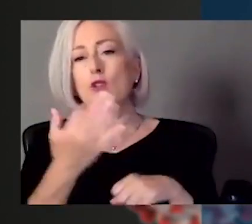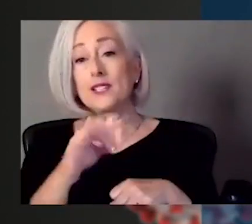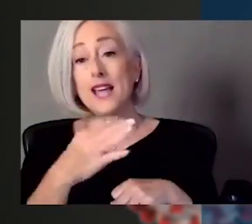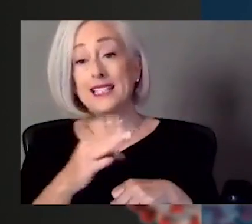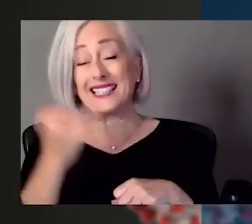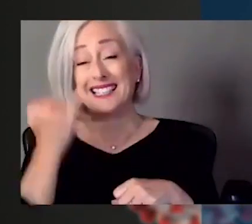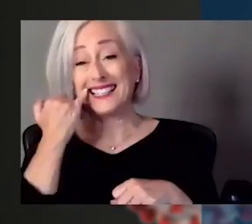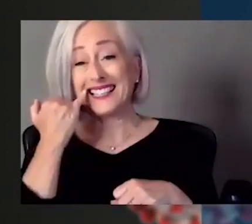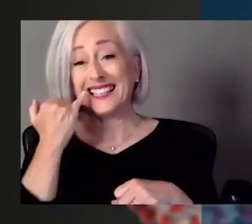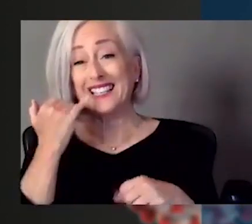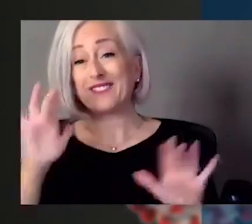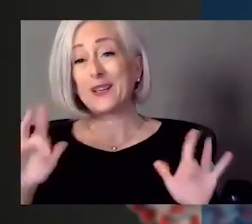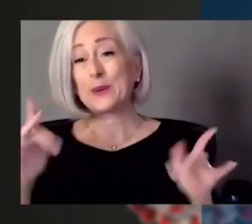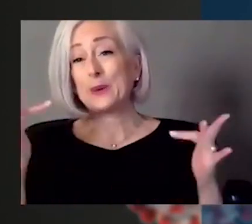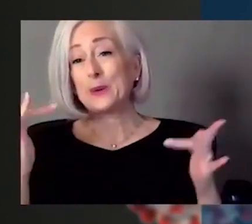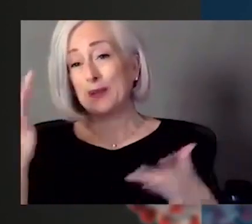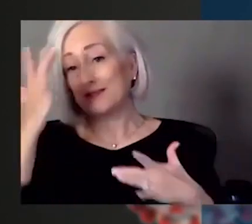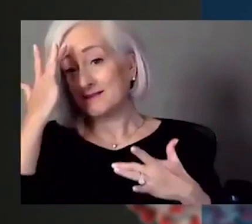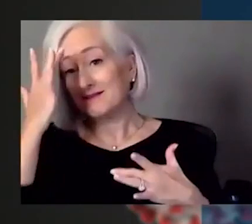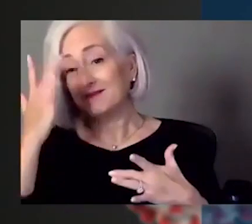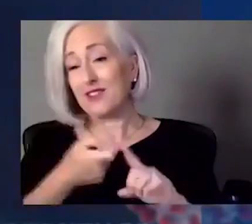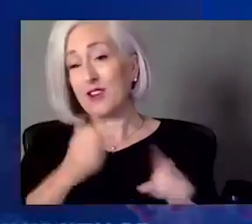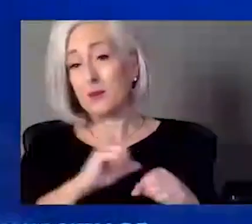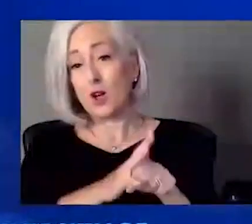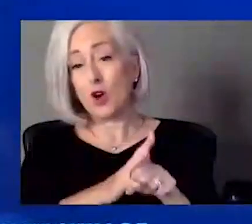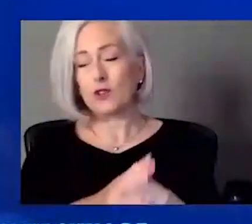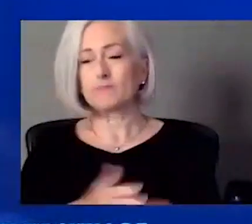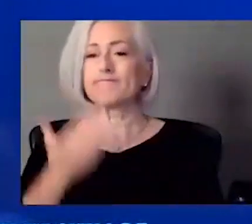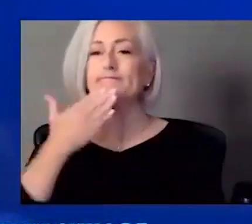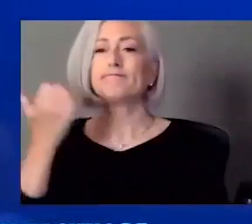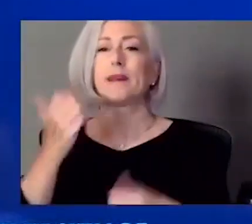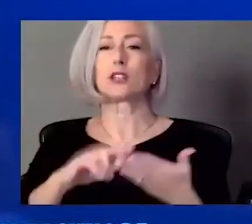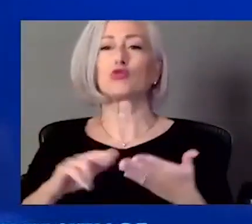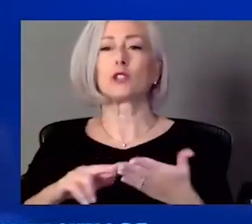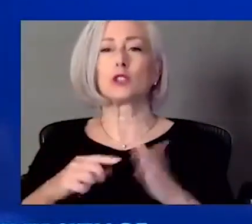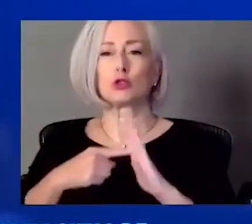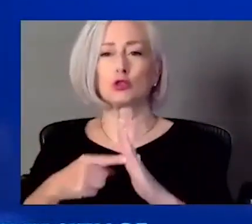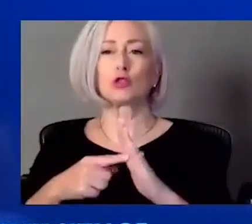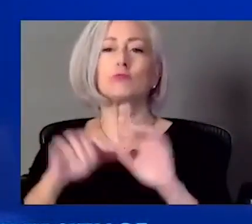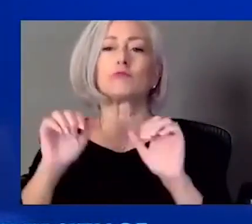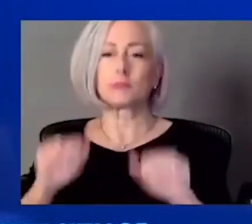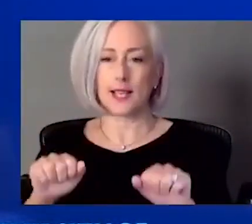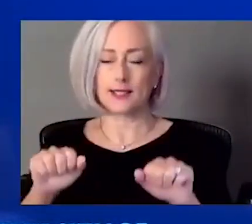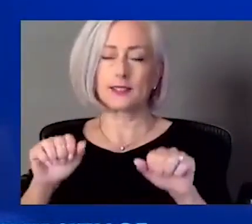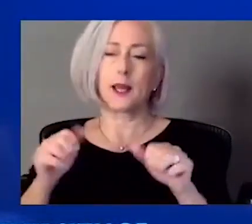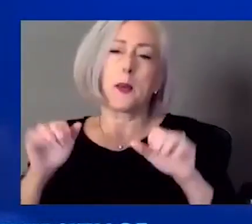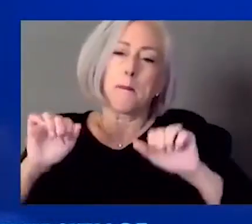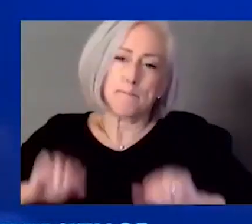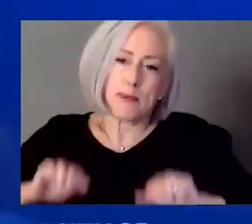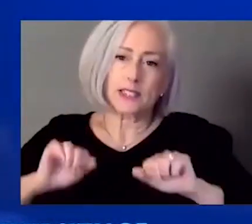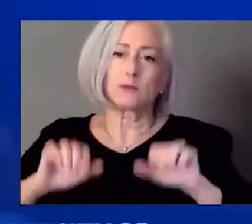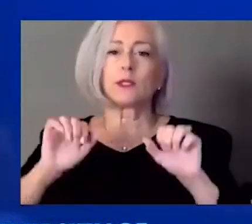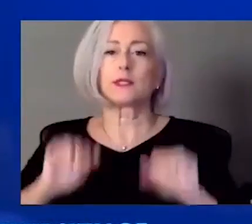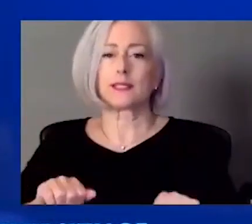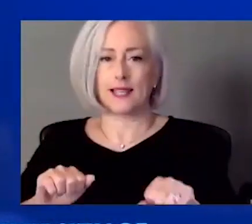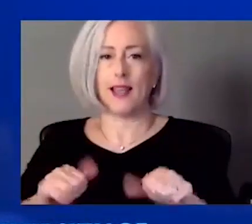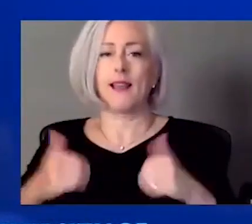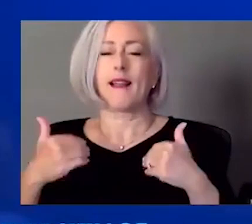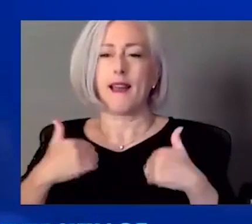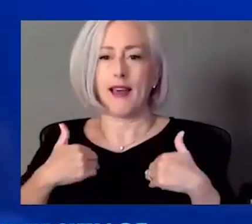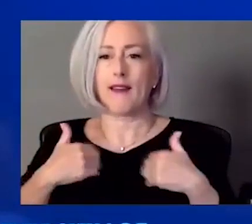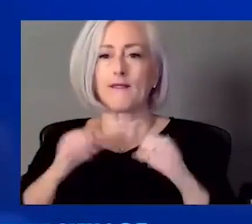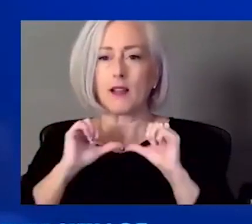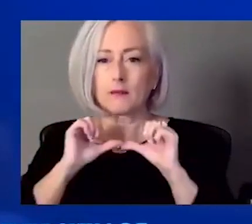the best evidence that we have right now, the best research would say, yes, they're still at risk of suffering from symptoms of long COVID,